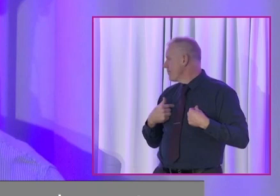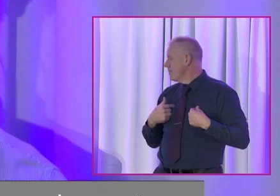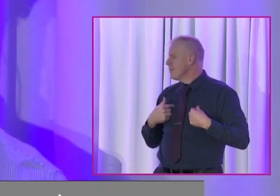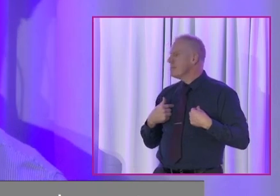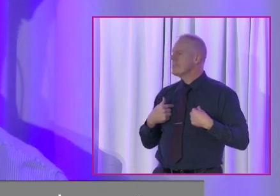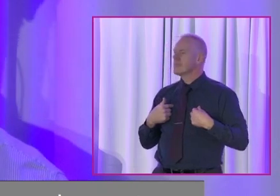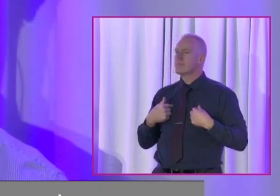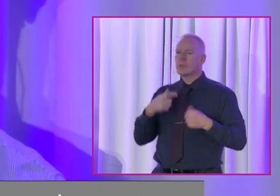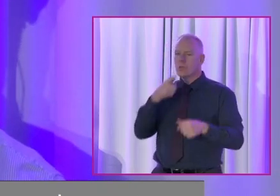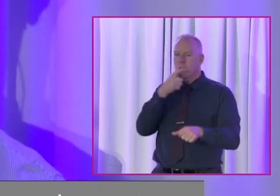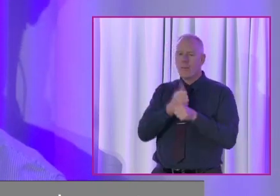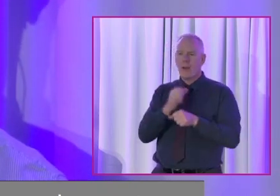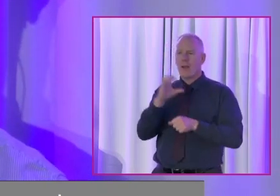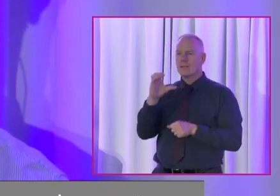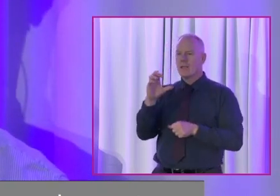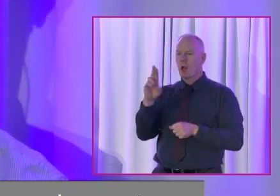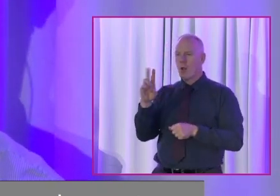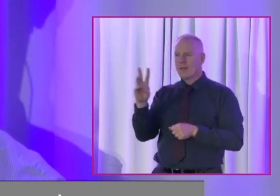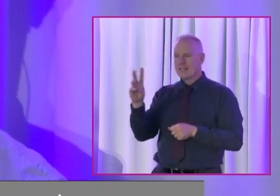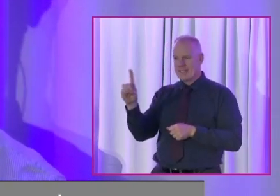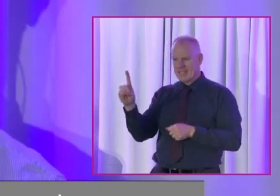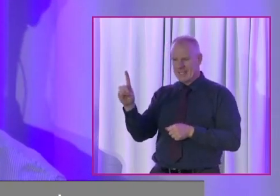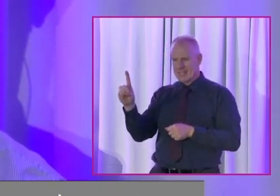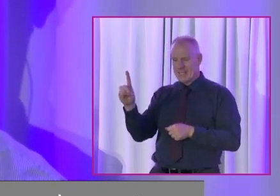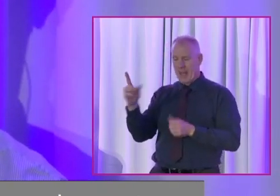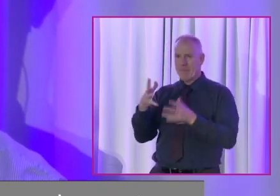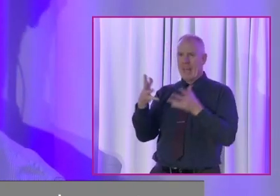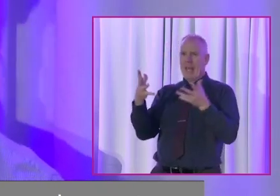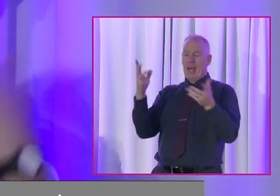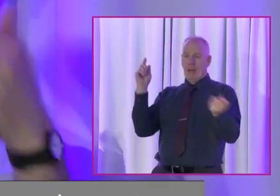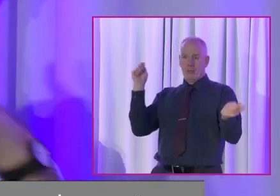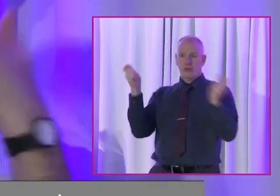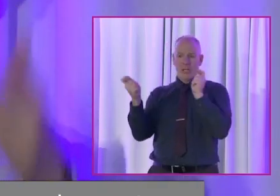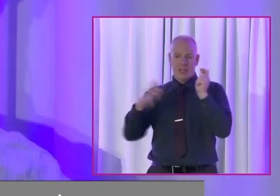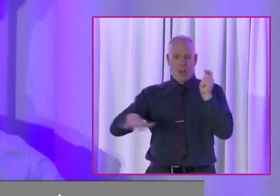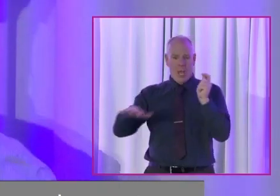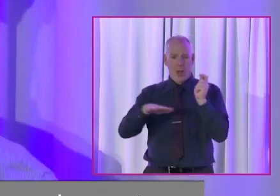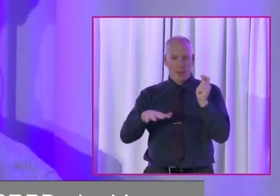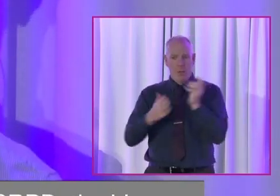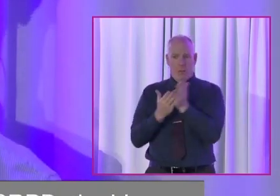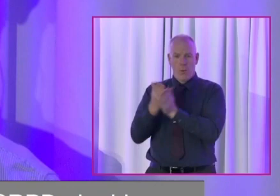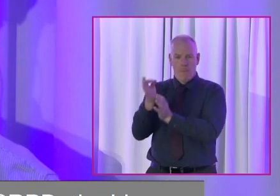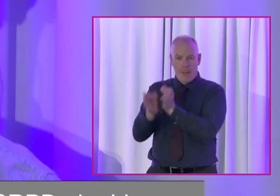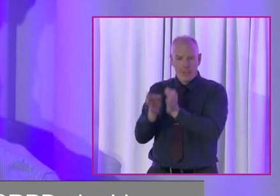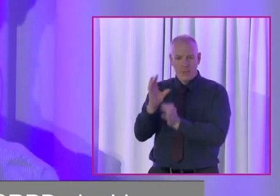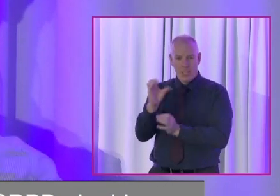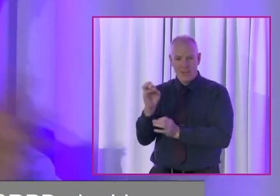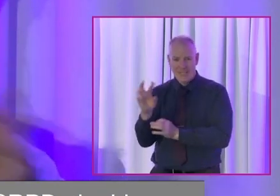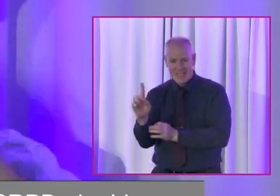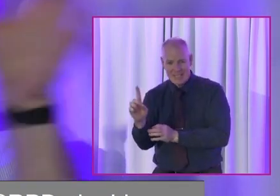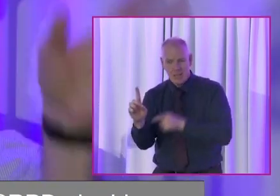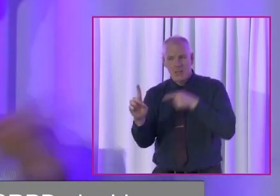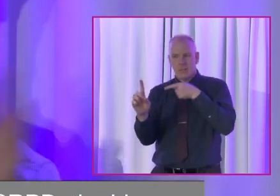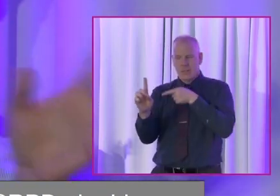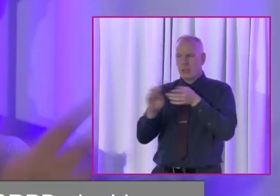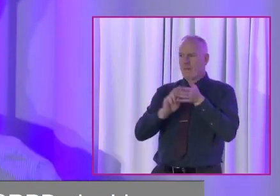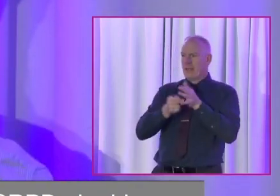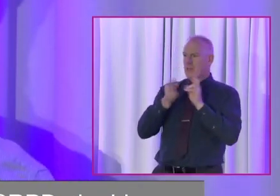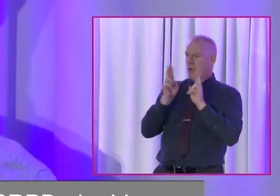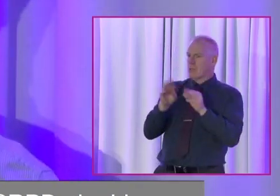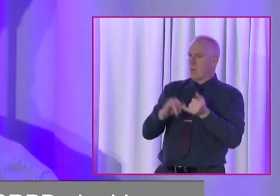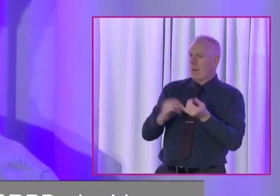we're talking about the CRPD. It's the big zeitgeist of our area. And it's through policy now. And the CRPD, the Convention on Rights of